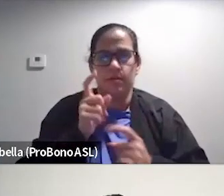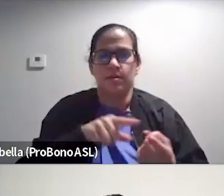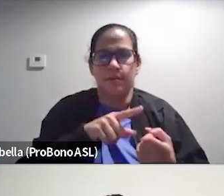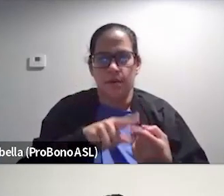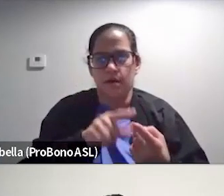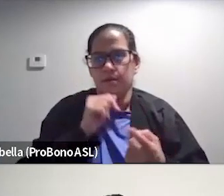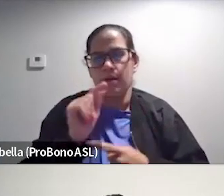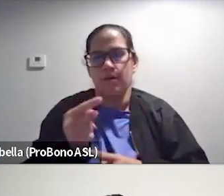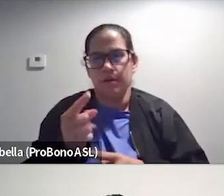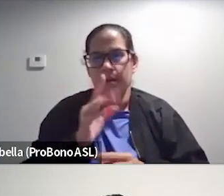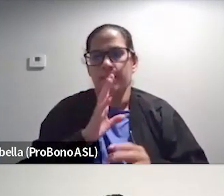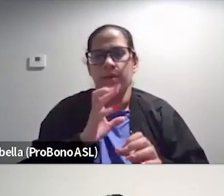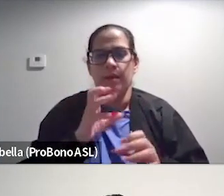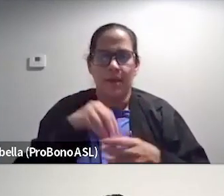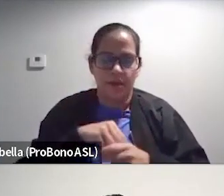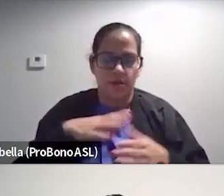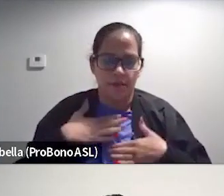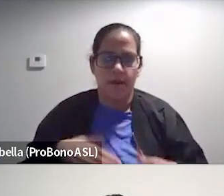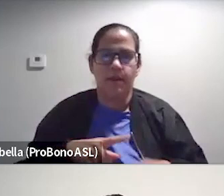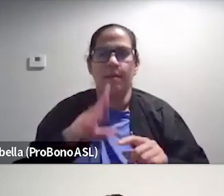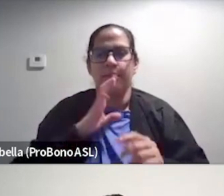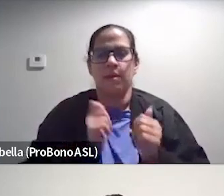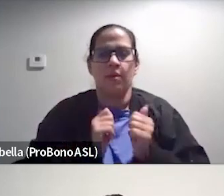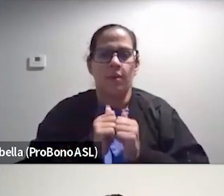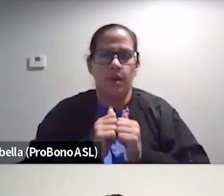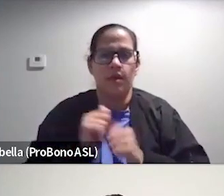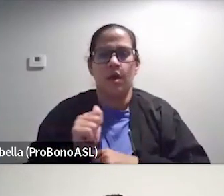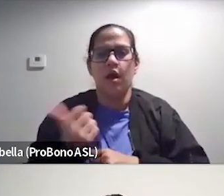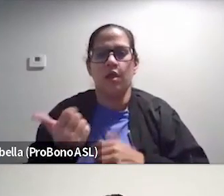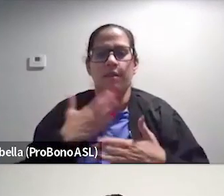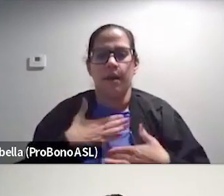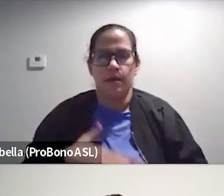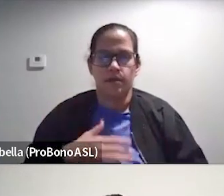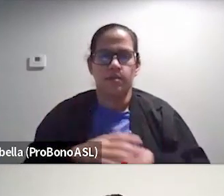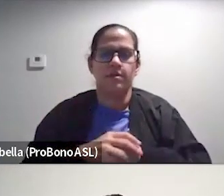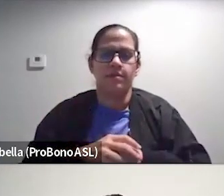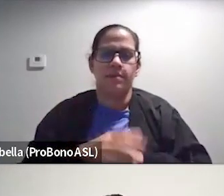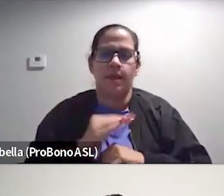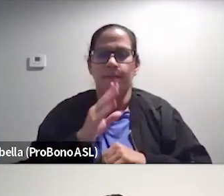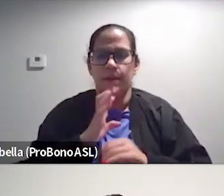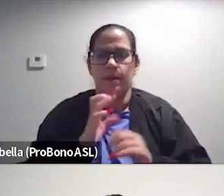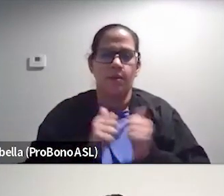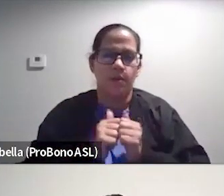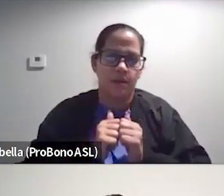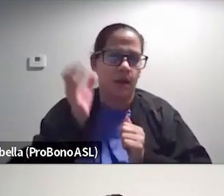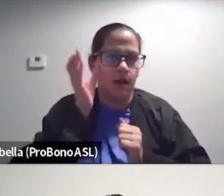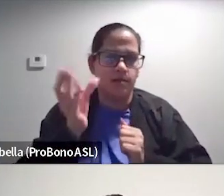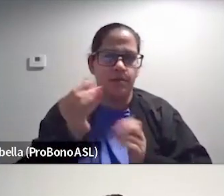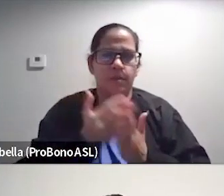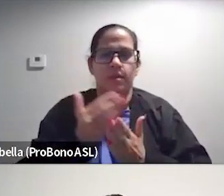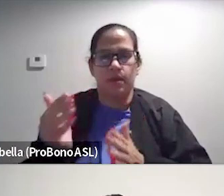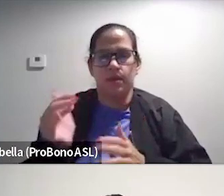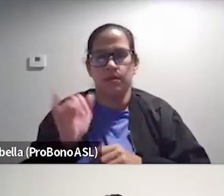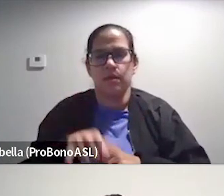not only being in your body, but being with other bodies, um, and being with concepts and things that,